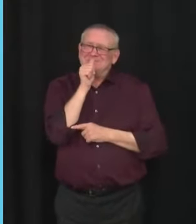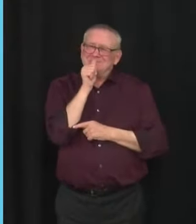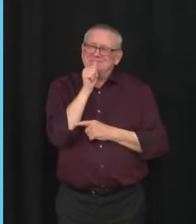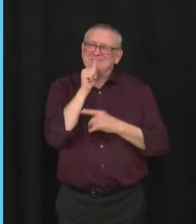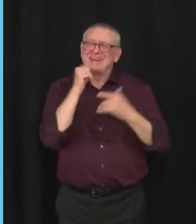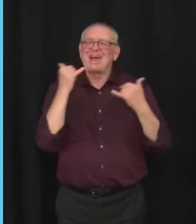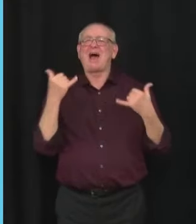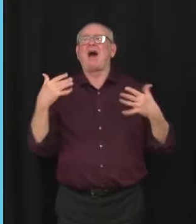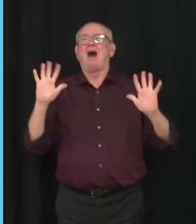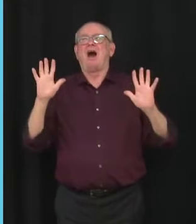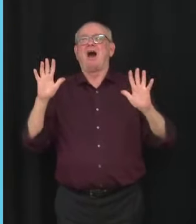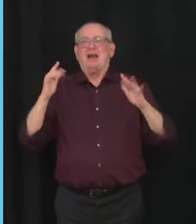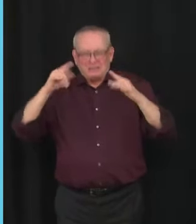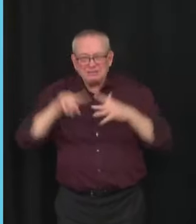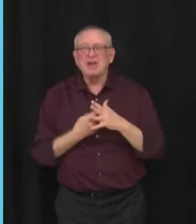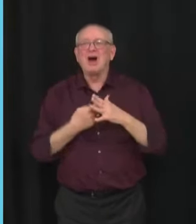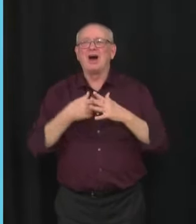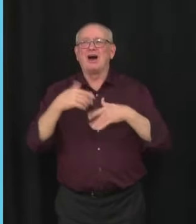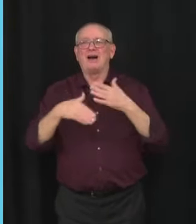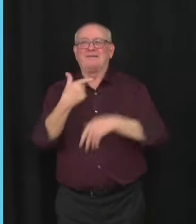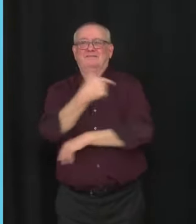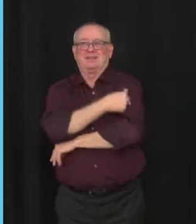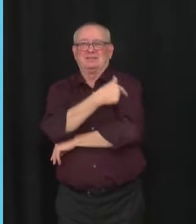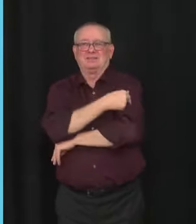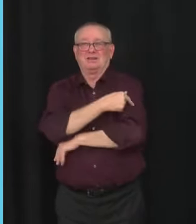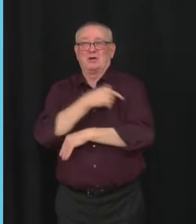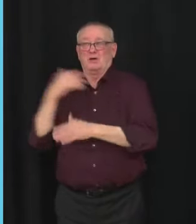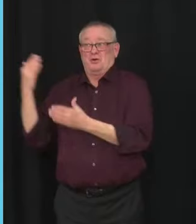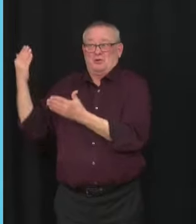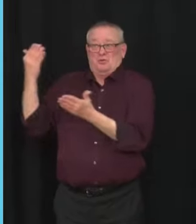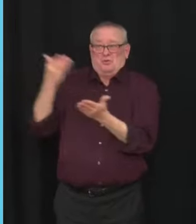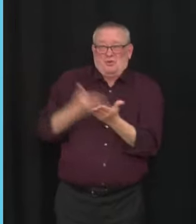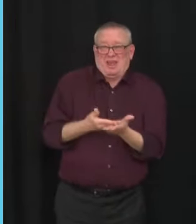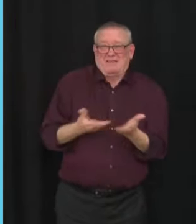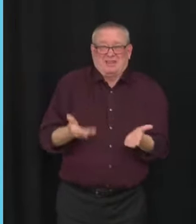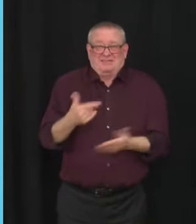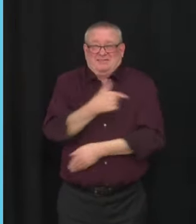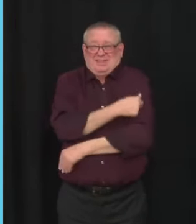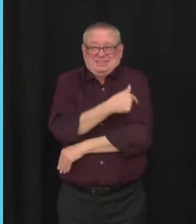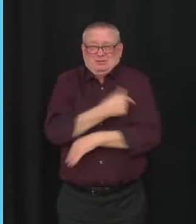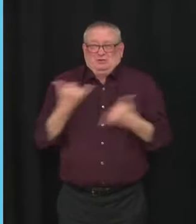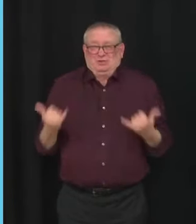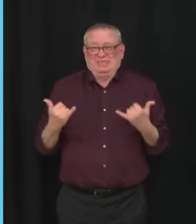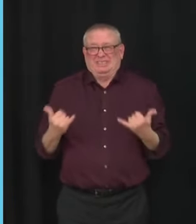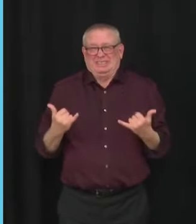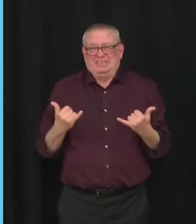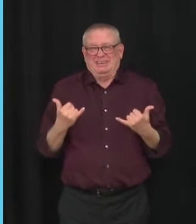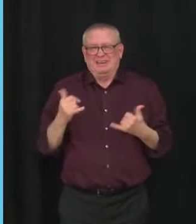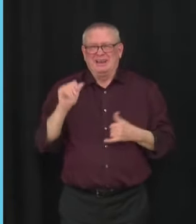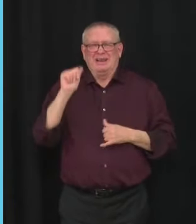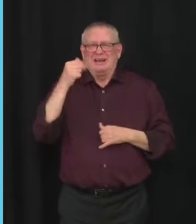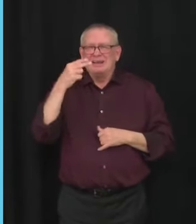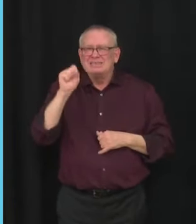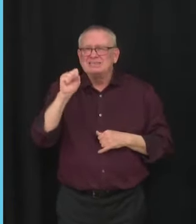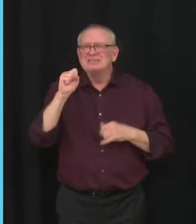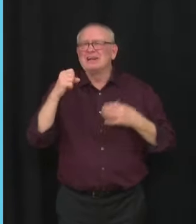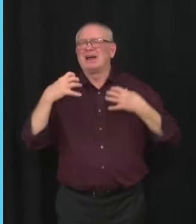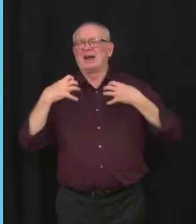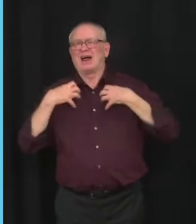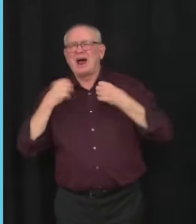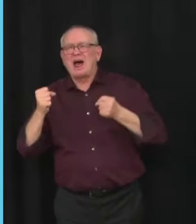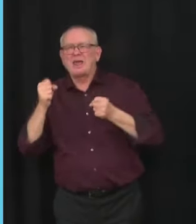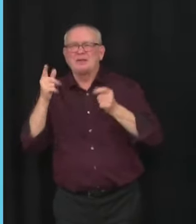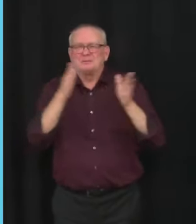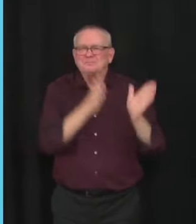supply for children arrived in the province today, and the teams at Alberta Health Services and Alberta Health are working to get them